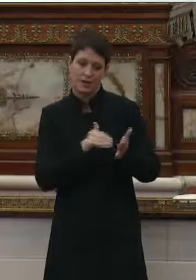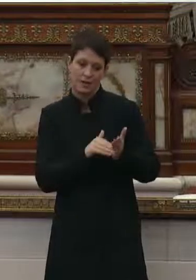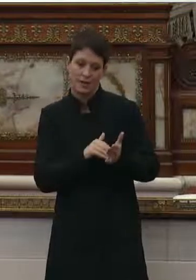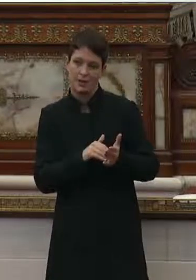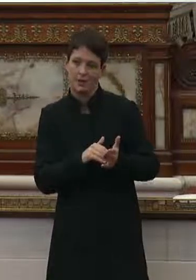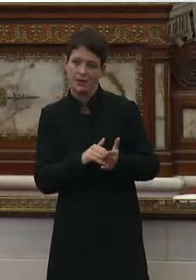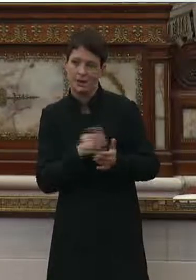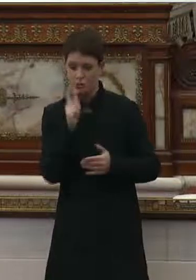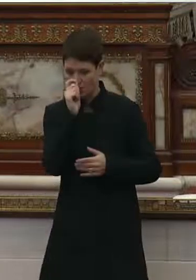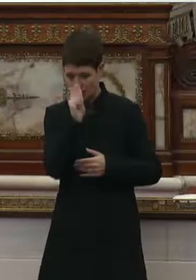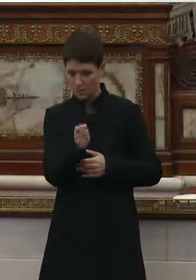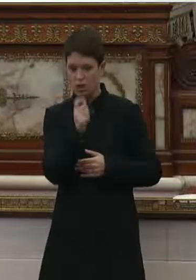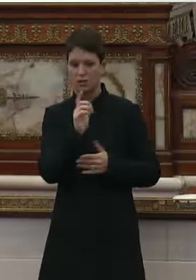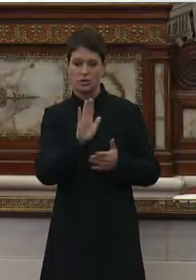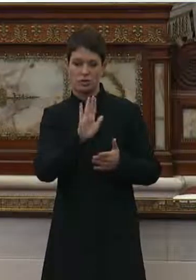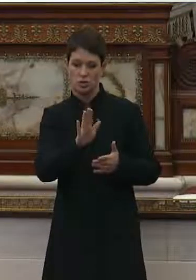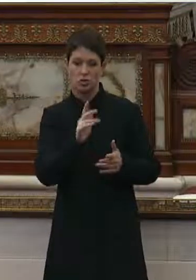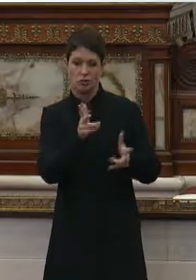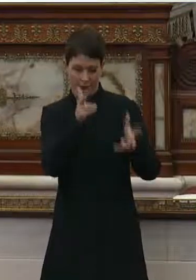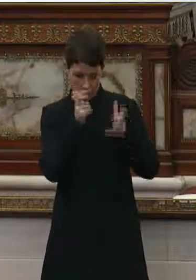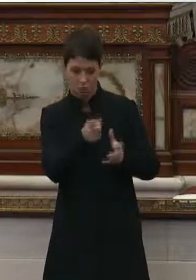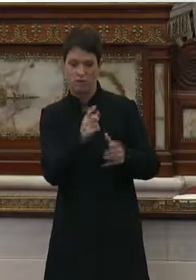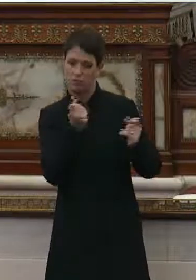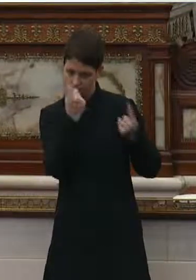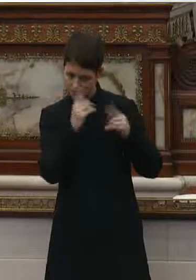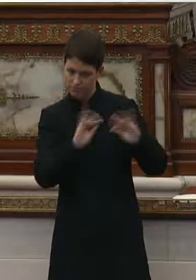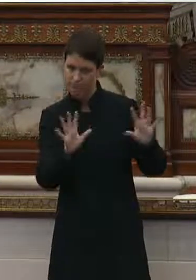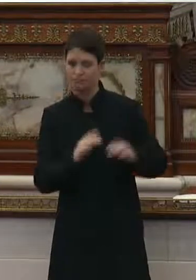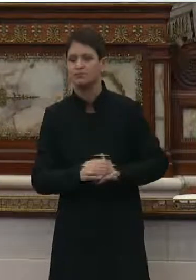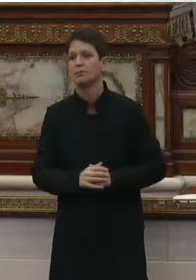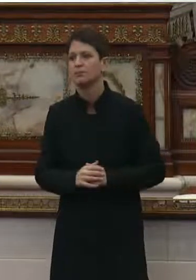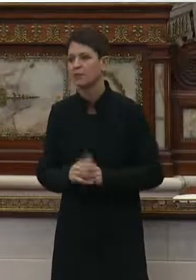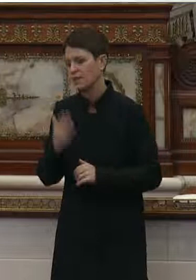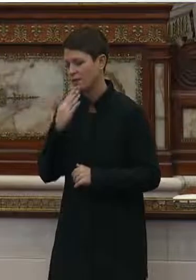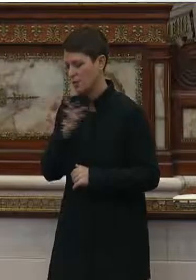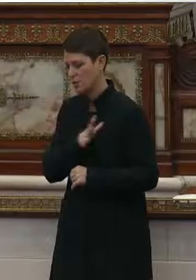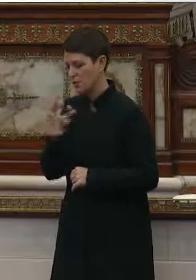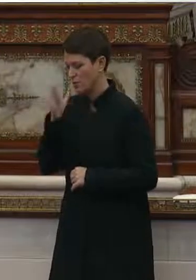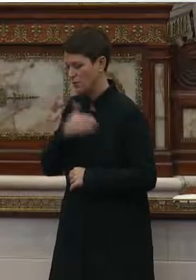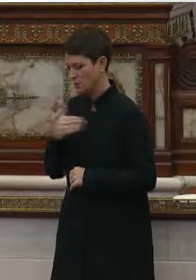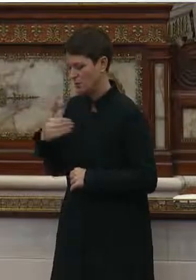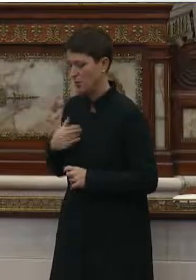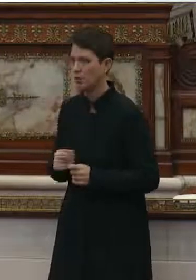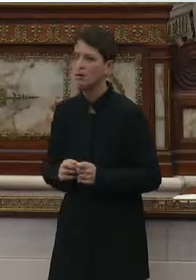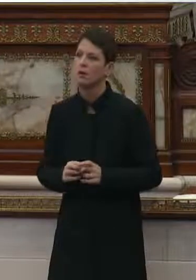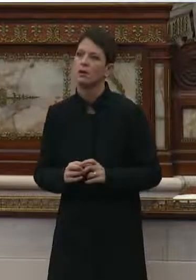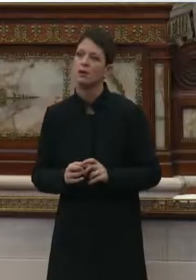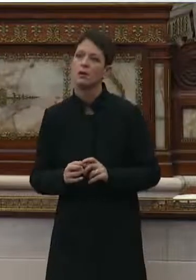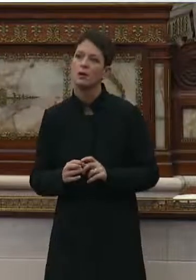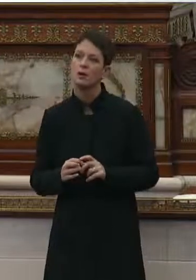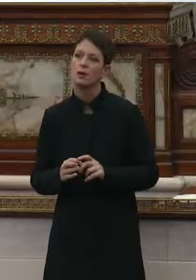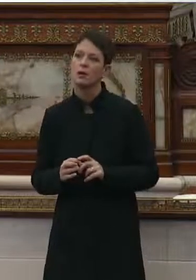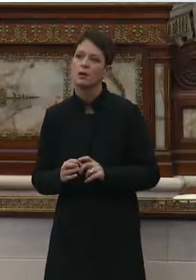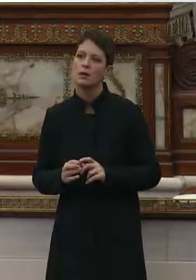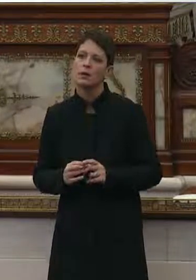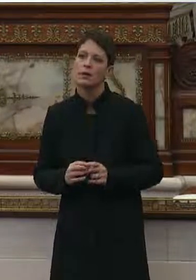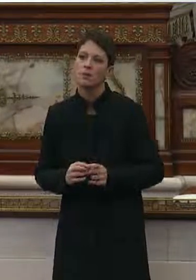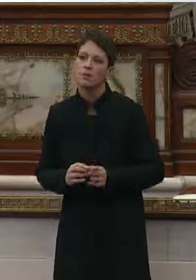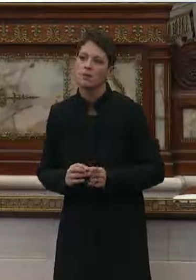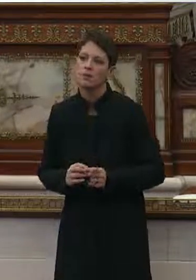And I just wanted to acknowledge that you were heard. Thank you, Councilmember Brooks. Thank you.